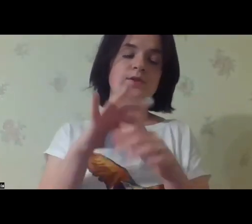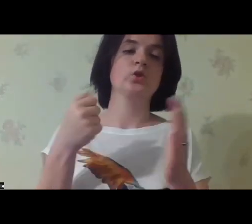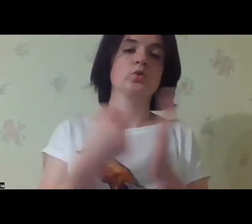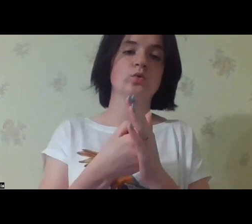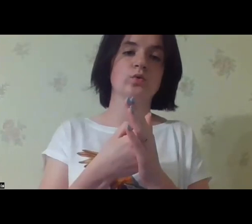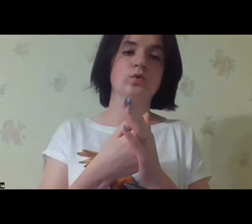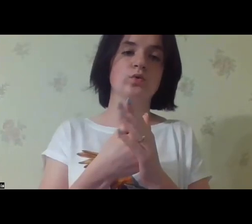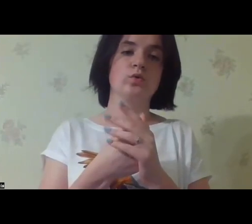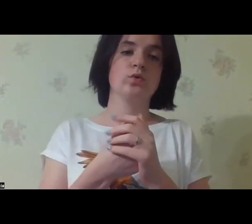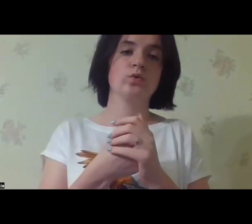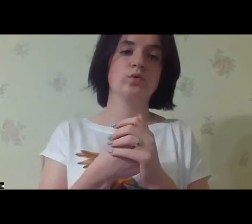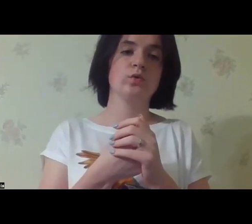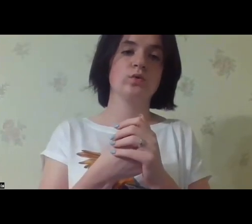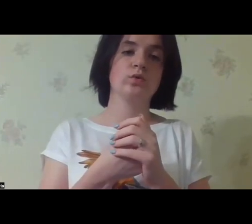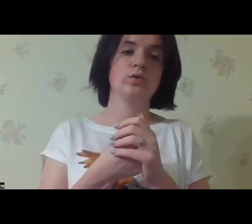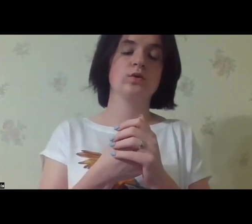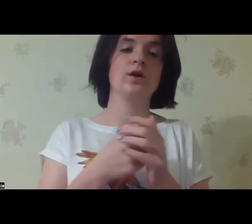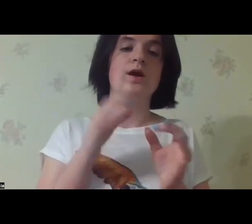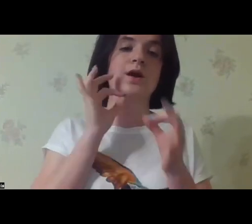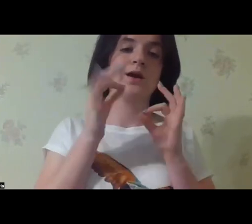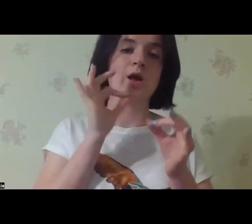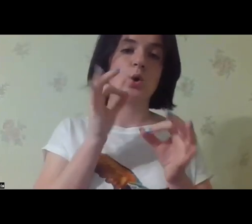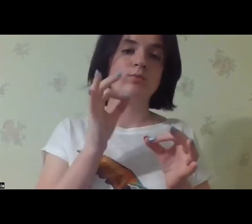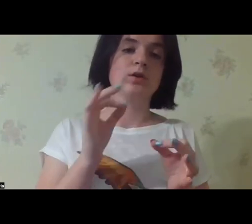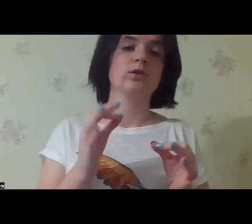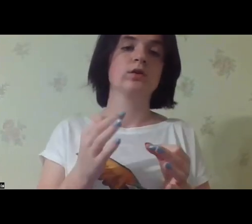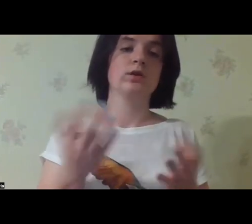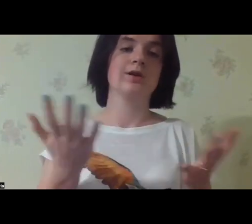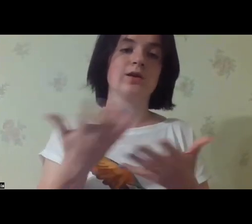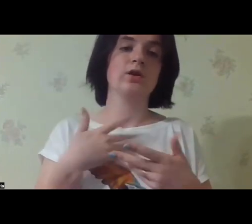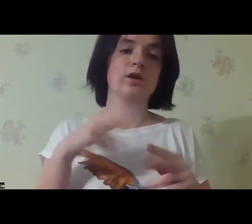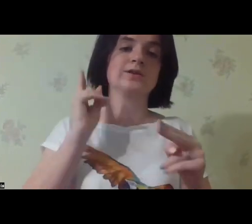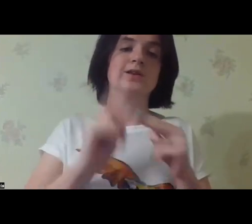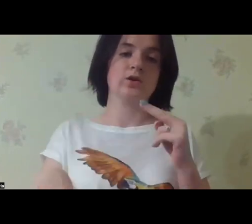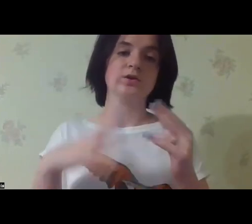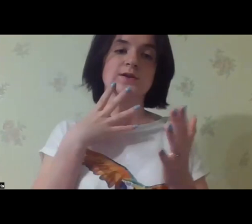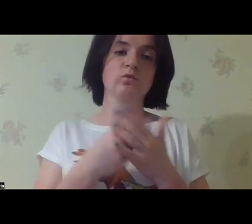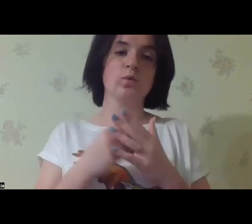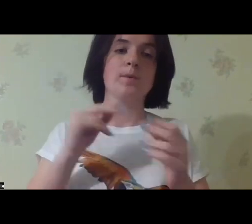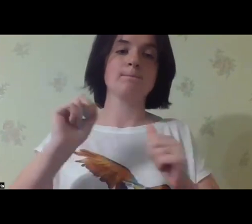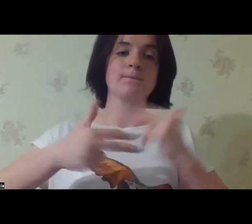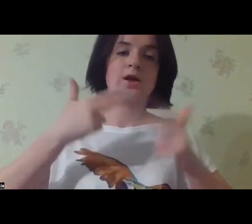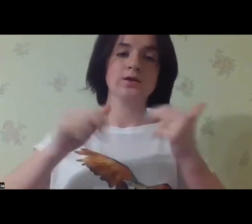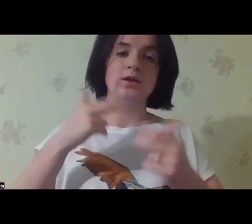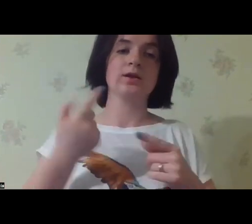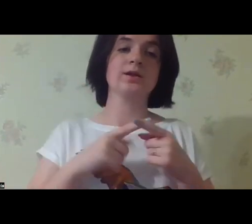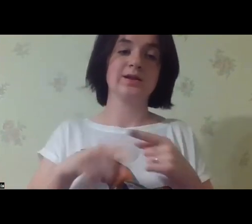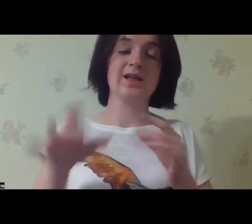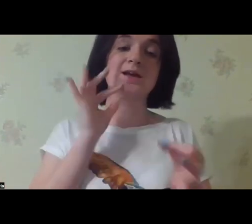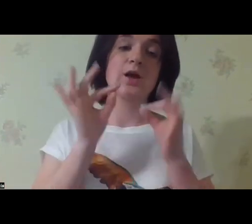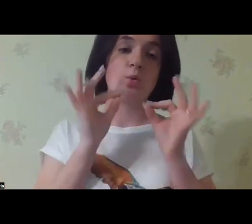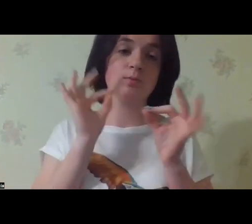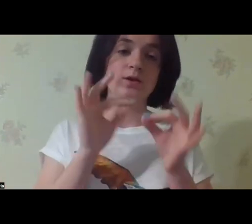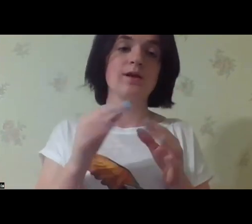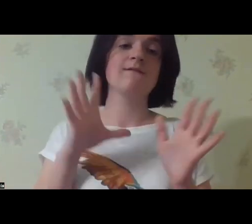And now I'm trying to, instead of recommendations that I cut my